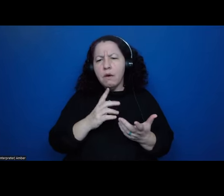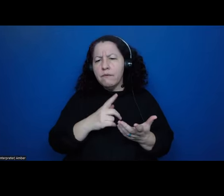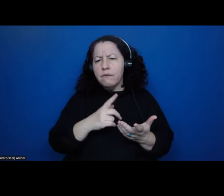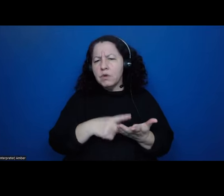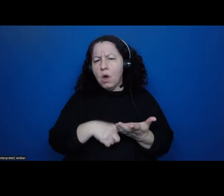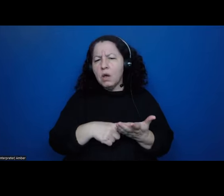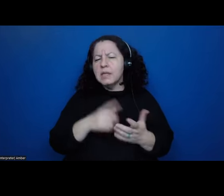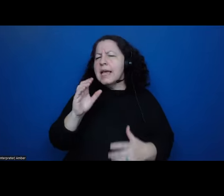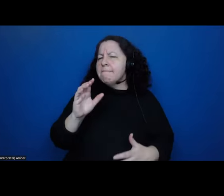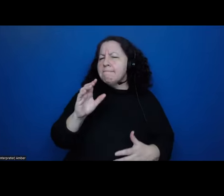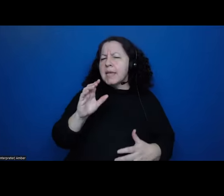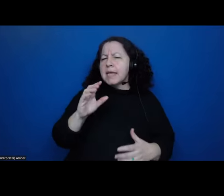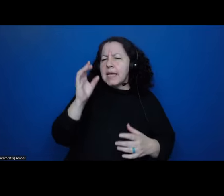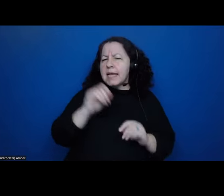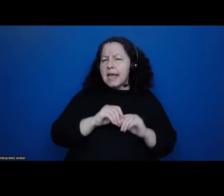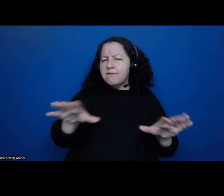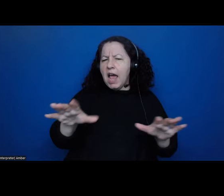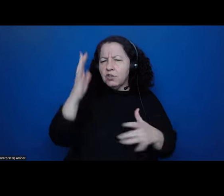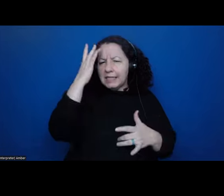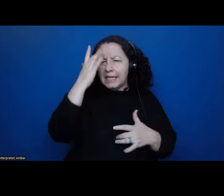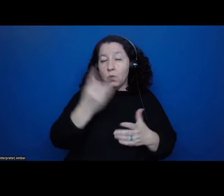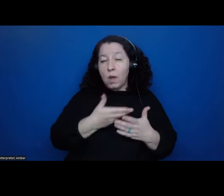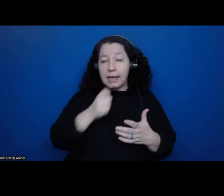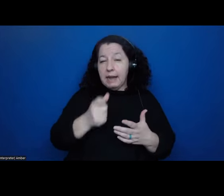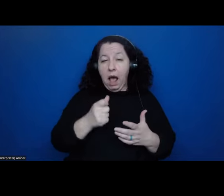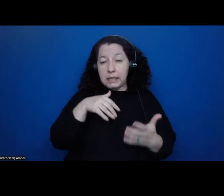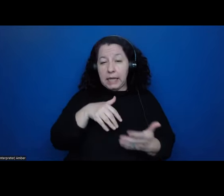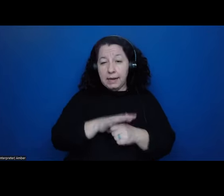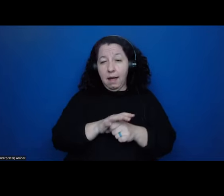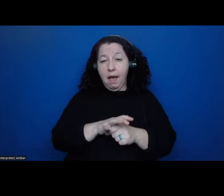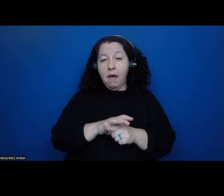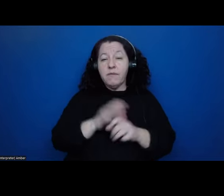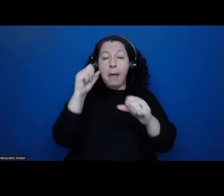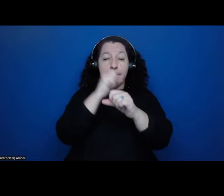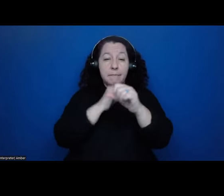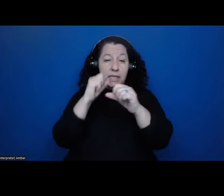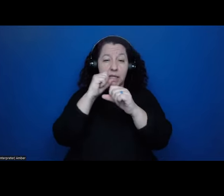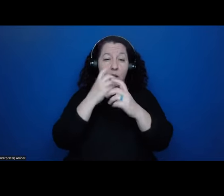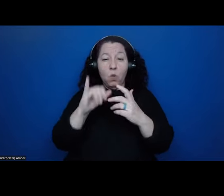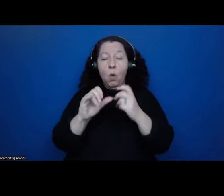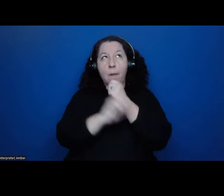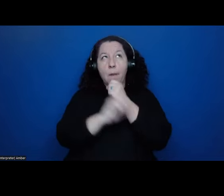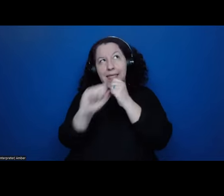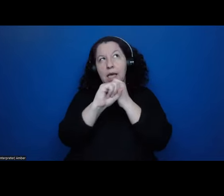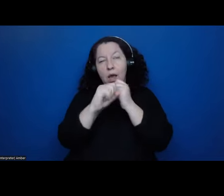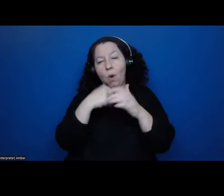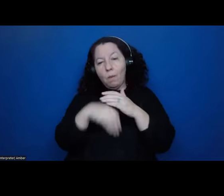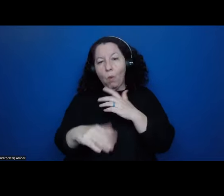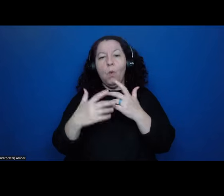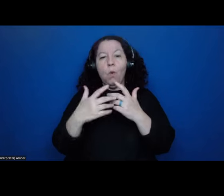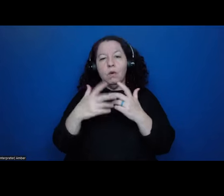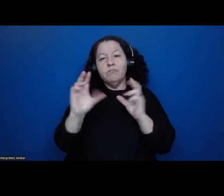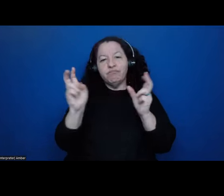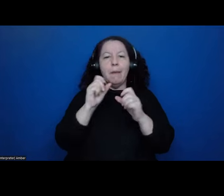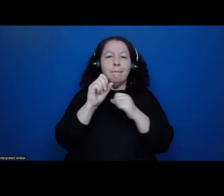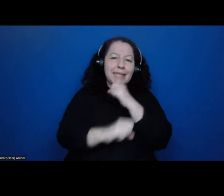think has not been studied enough is the role of mosquito-borne illnesses and the different, uh, tolls that would have had in highland